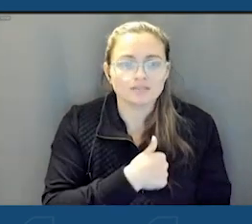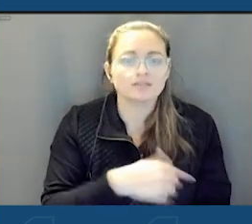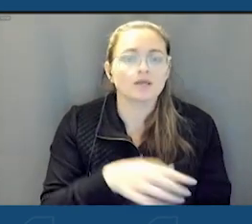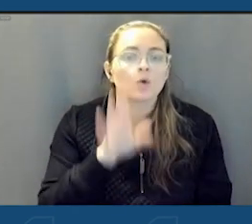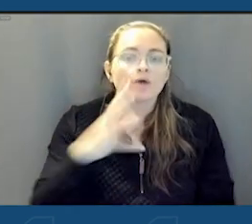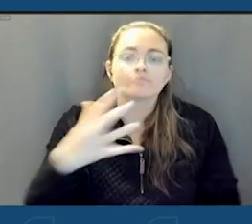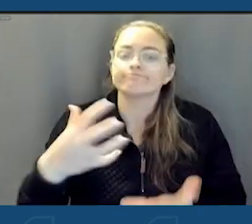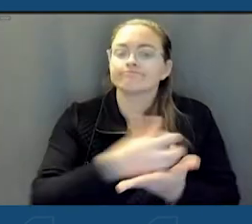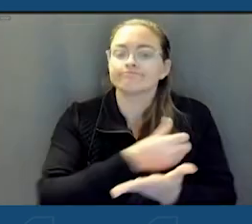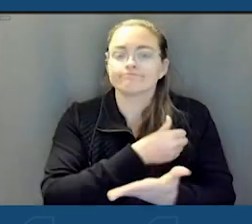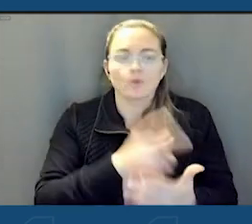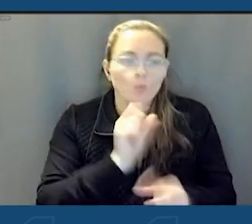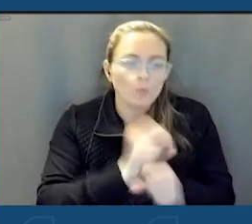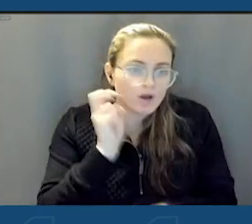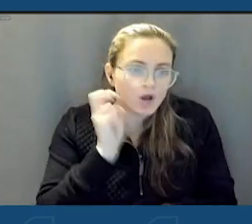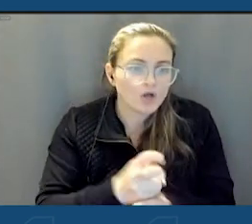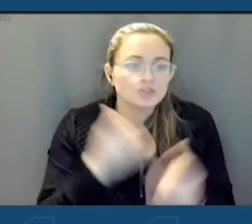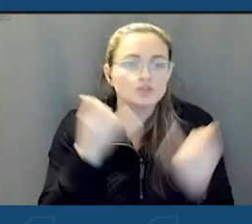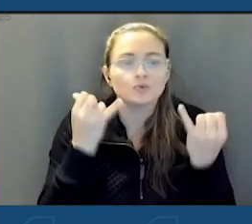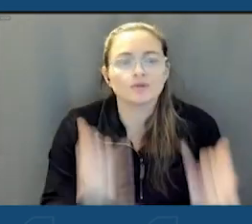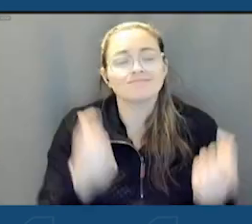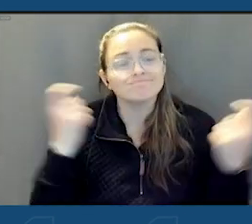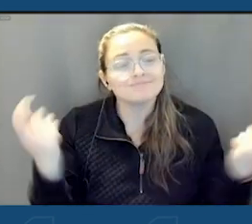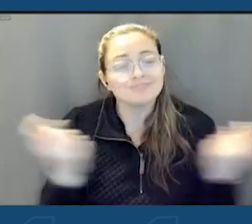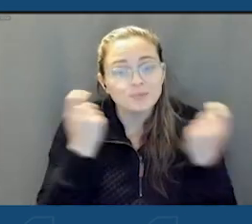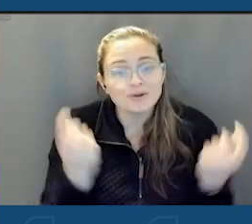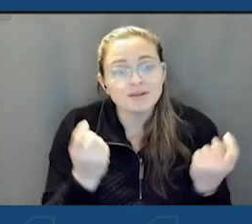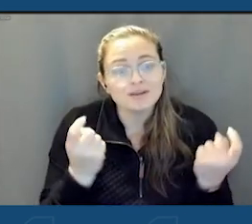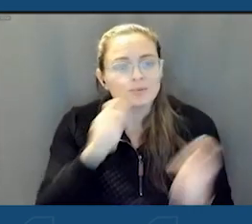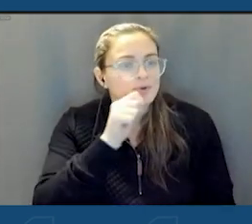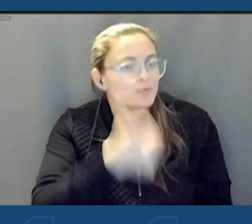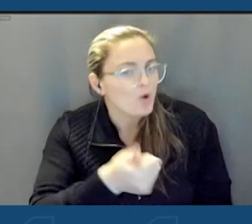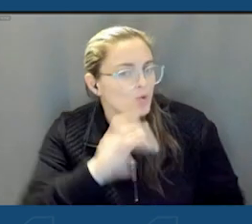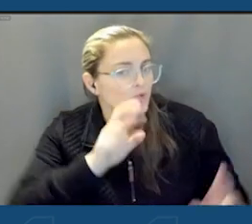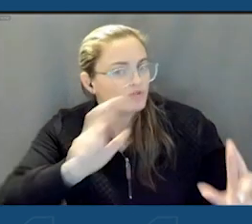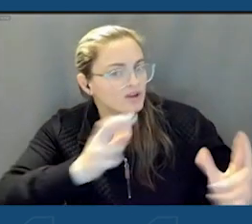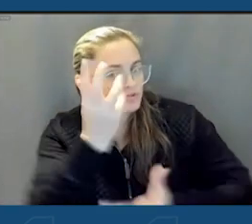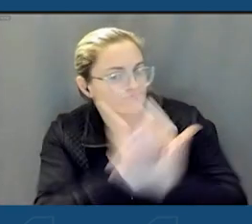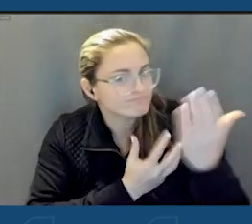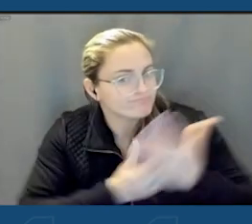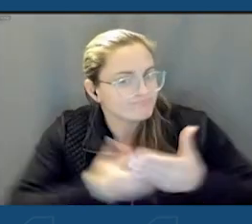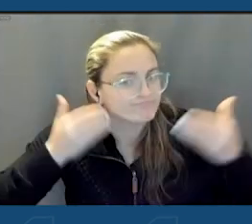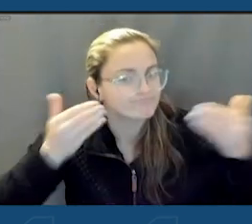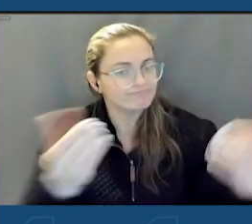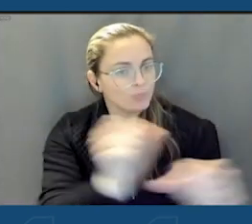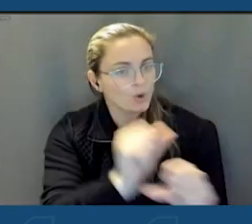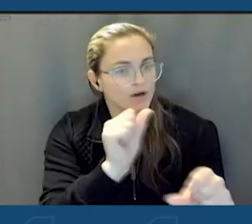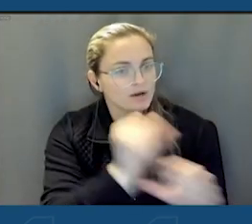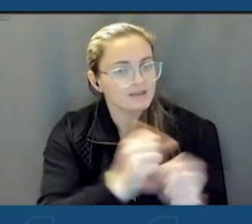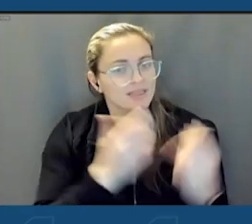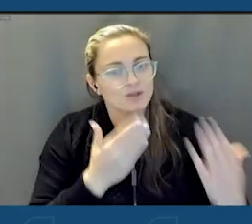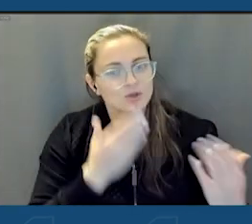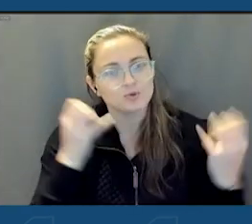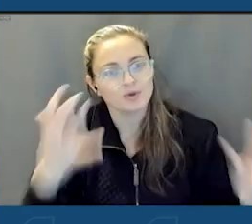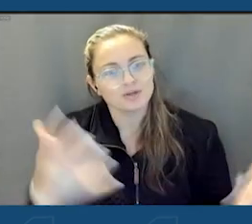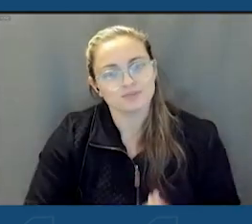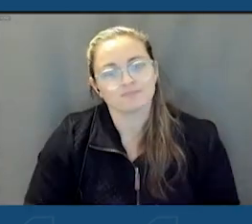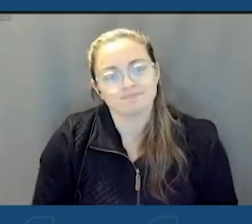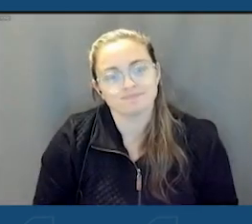advantage and we will work hard. So today we celebrate, but tomorrow we're ready to roll up our sleeves and get to work. Thank you so much.